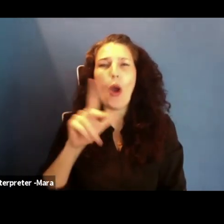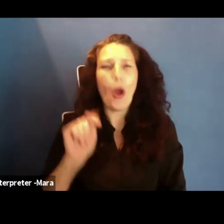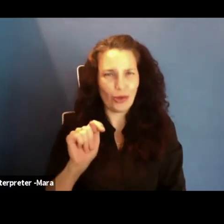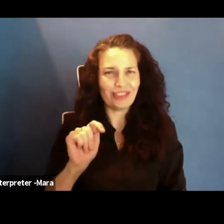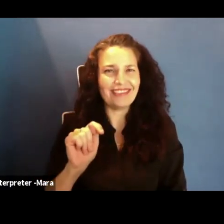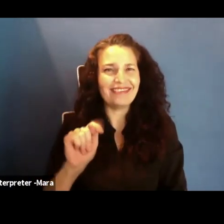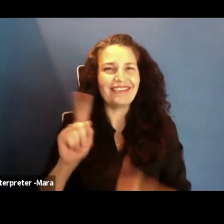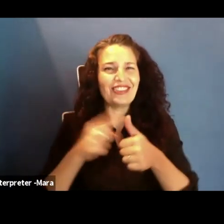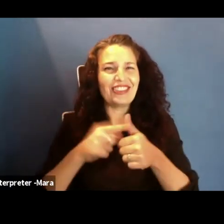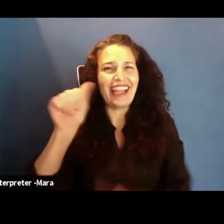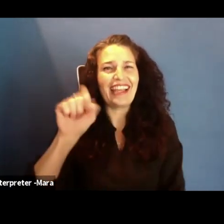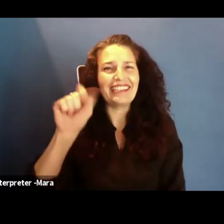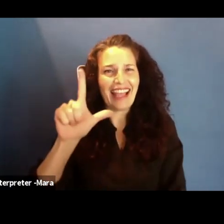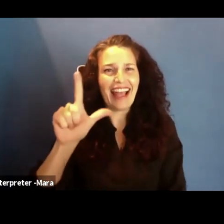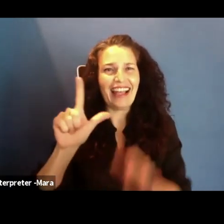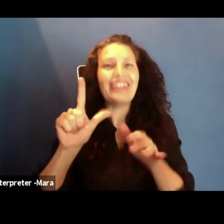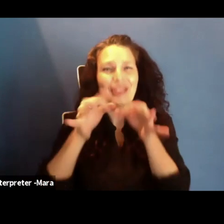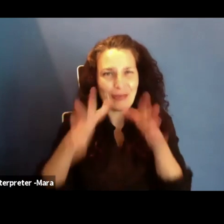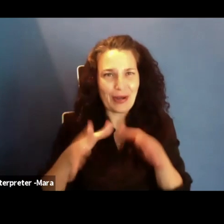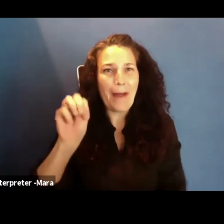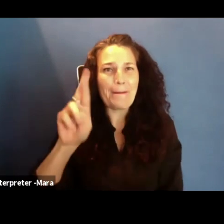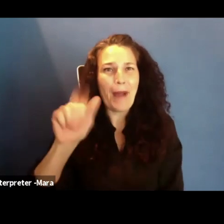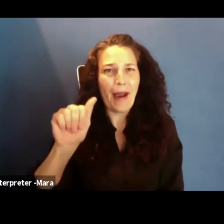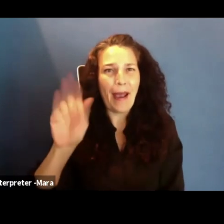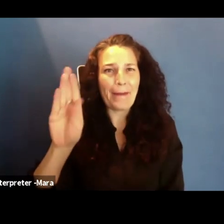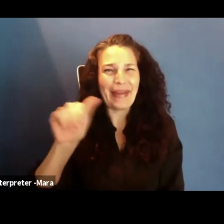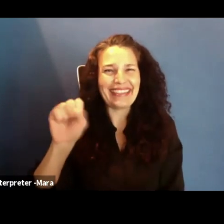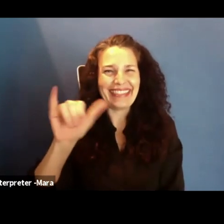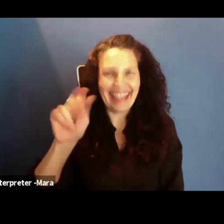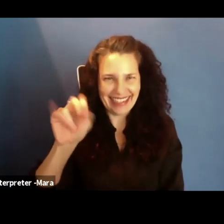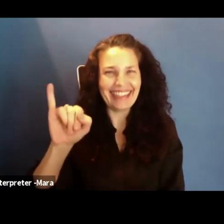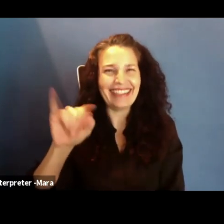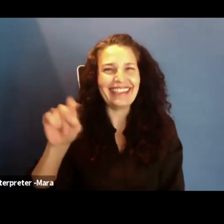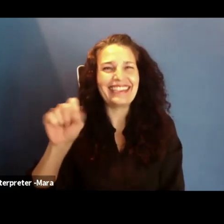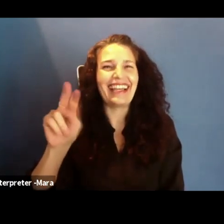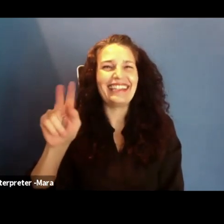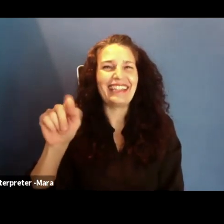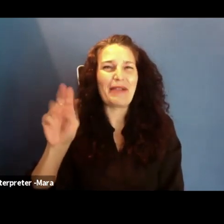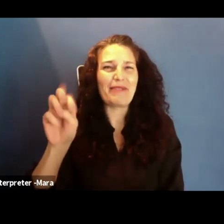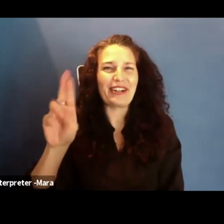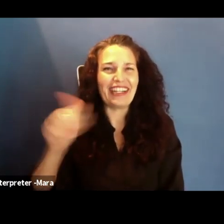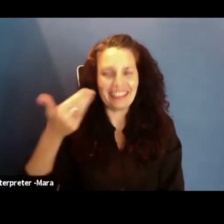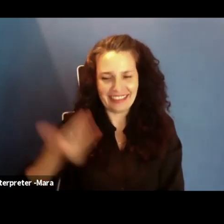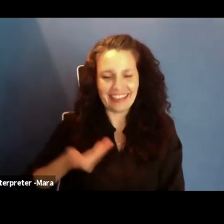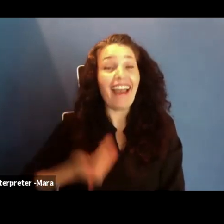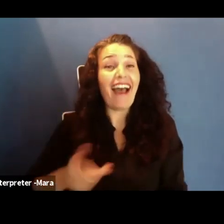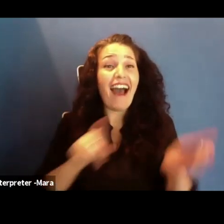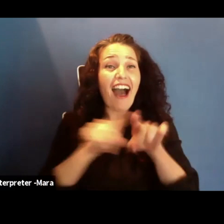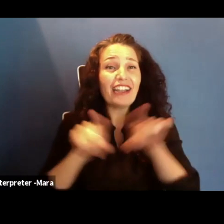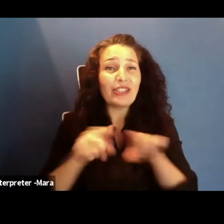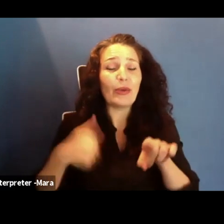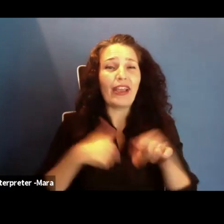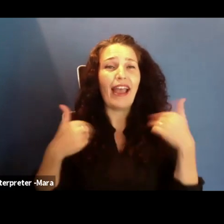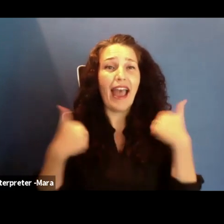we have our ASL interpreter, Mara Bassani Santamaria. And we also have